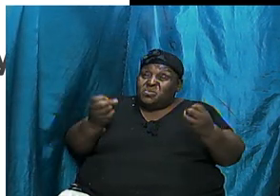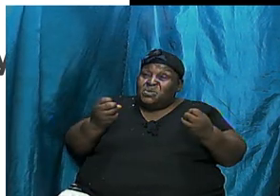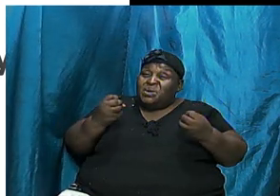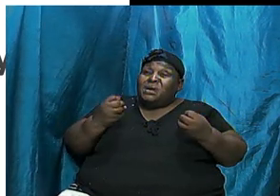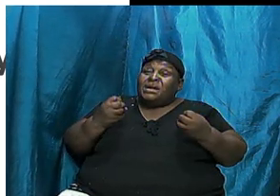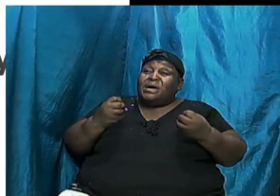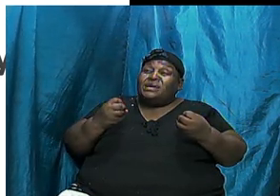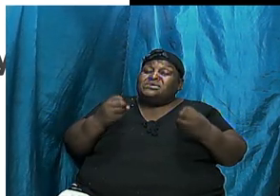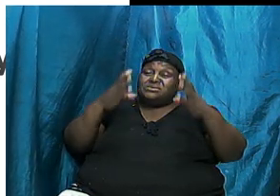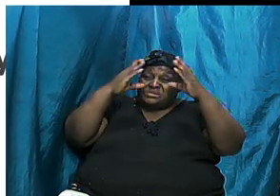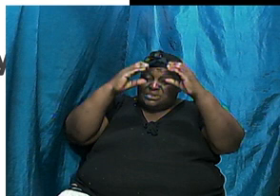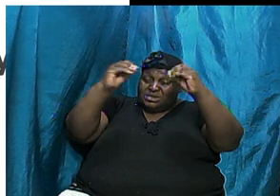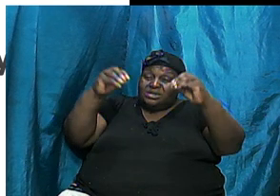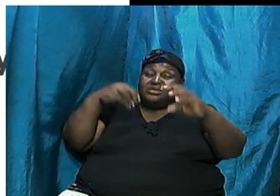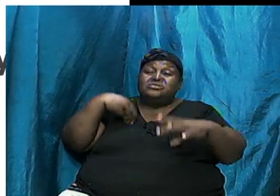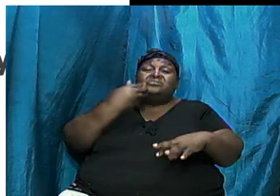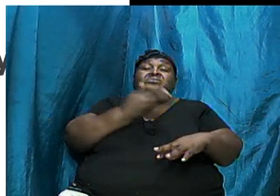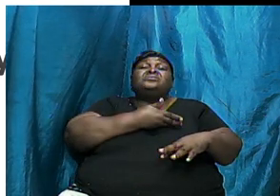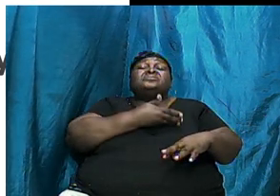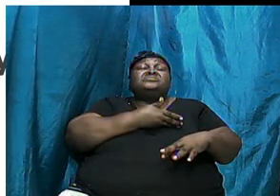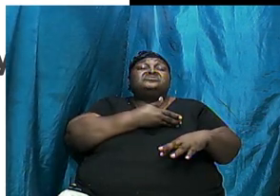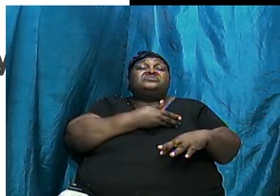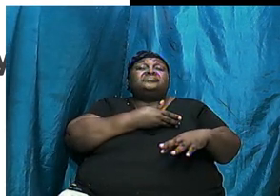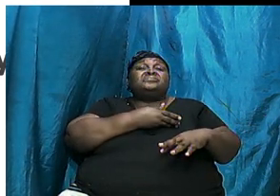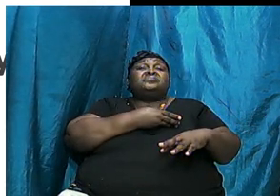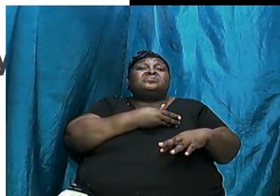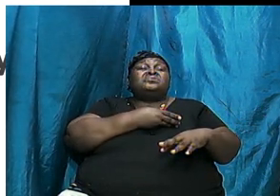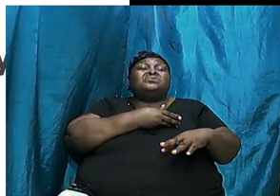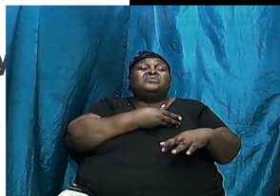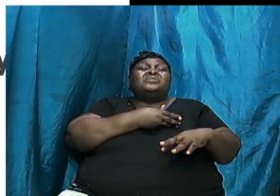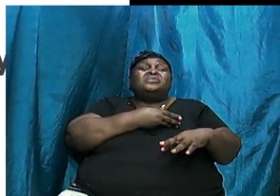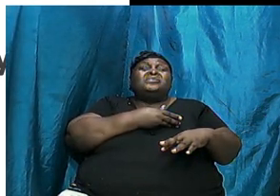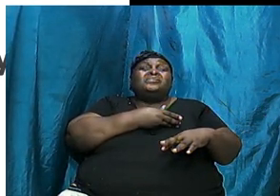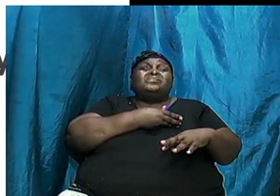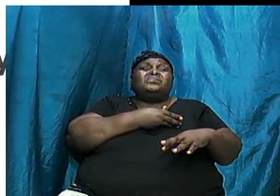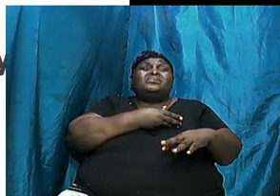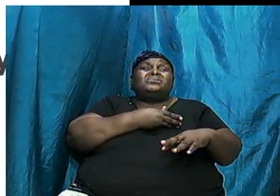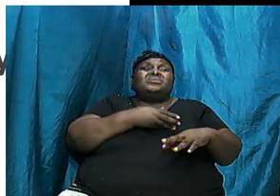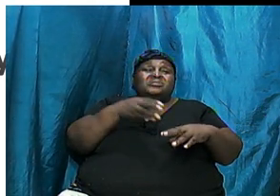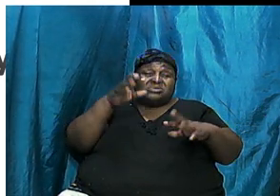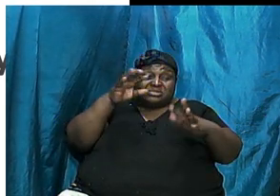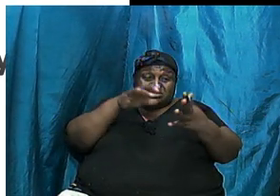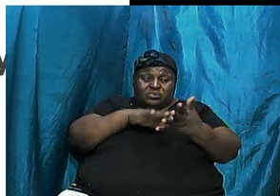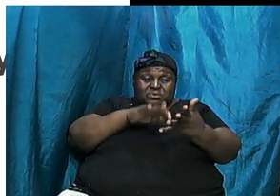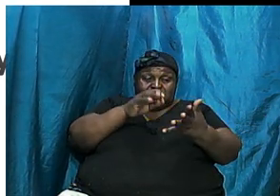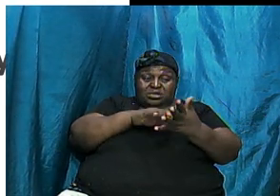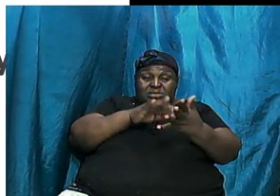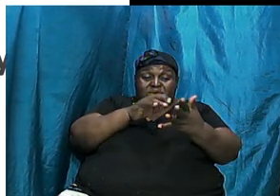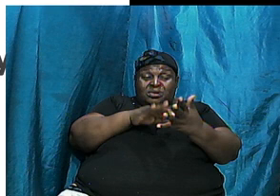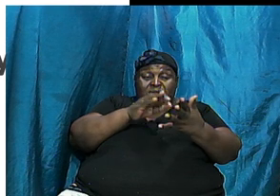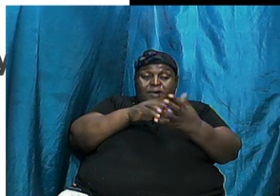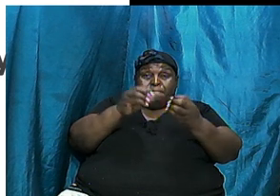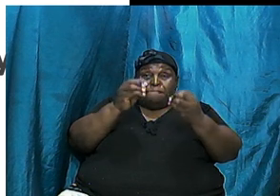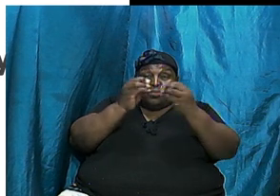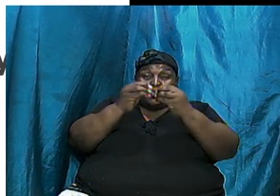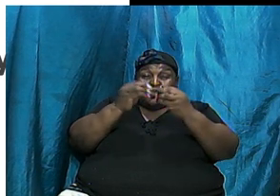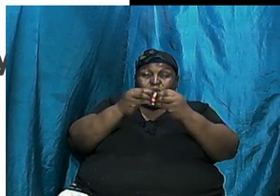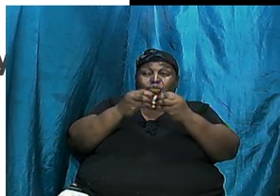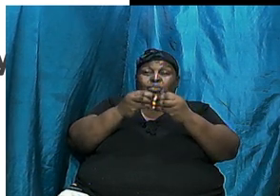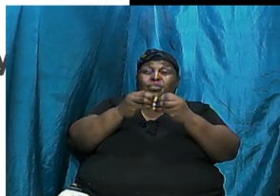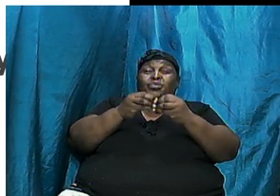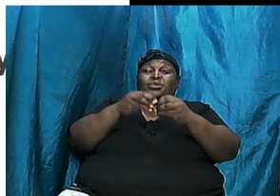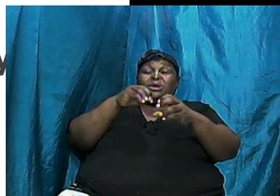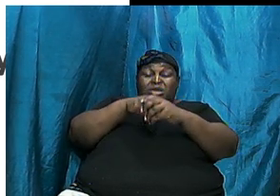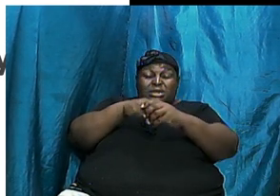then we are going to drill down a little bit further into the book of Genesis. And by